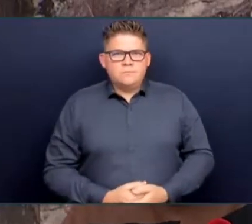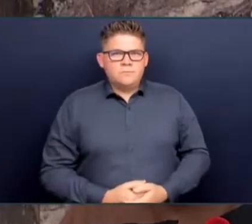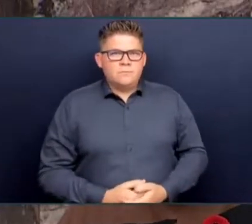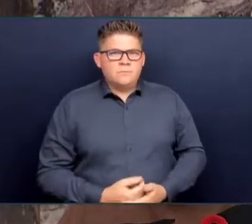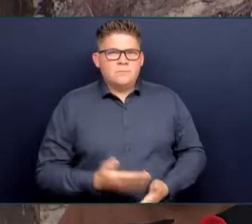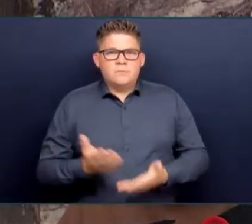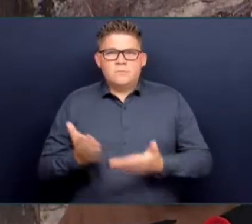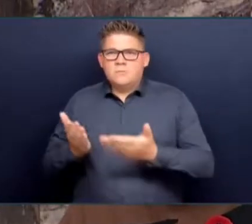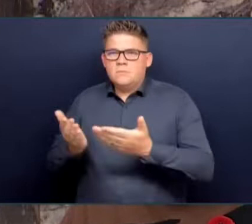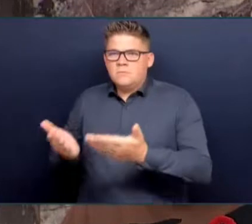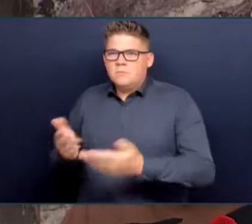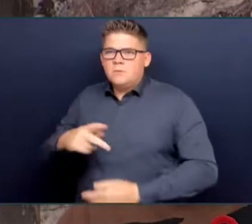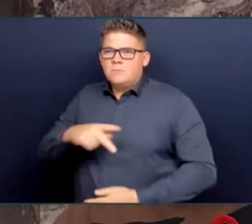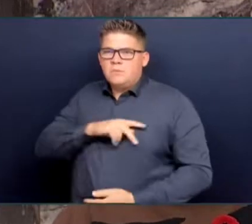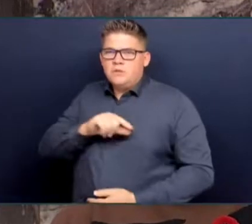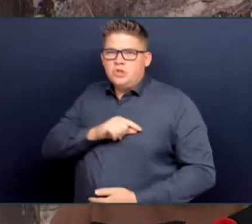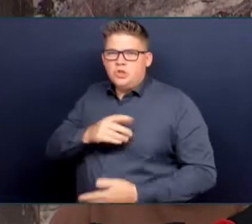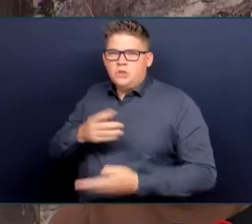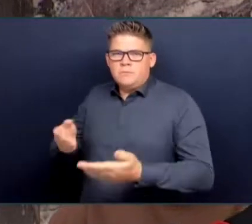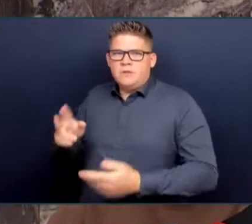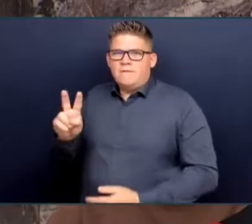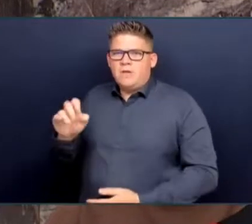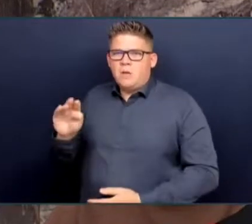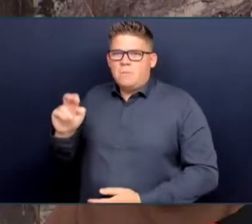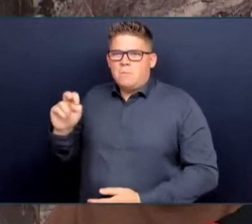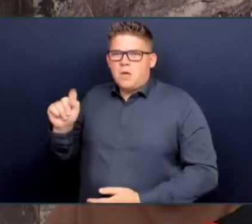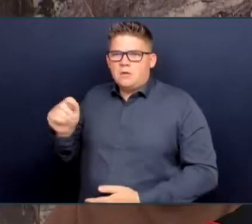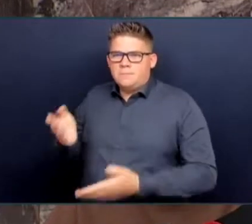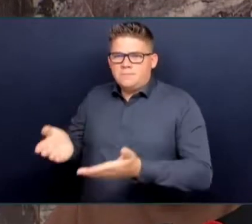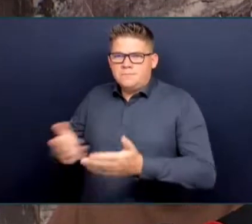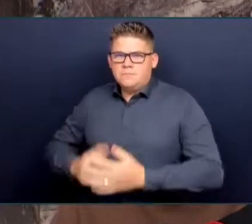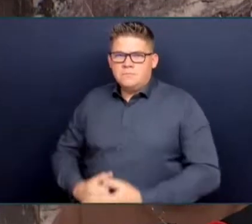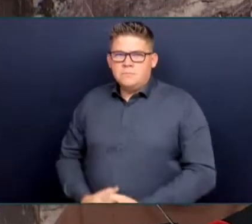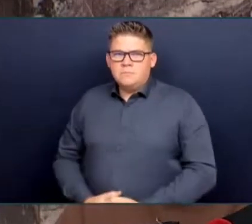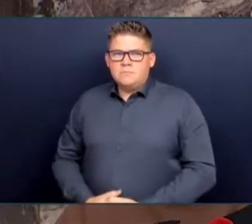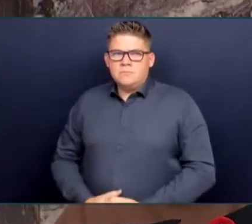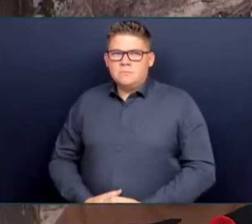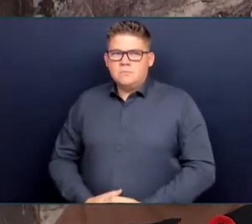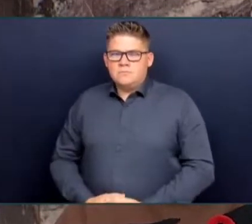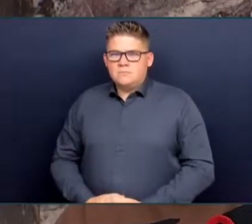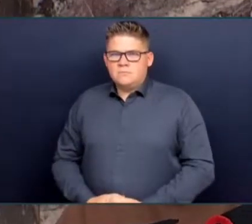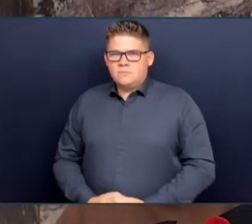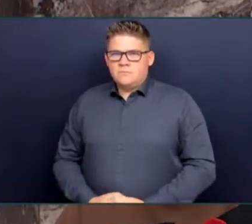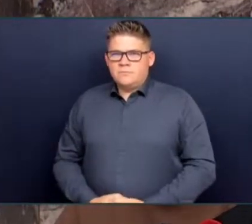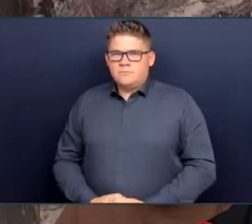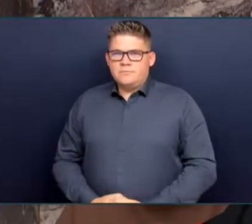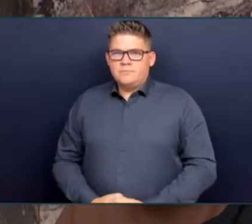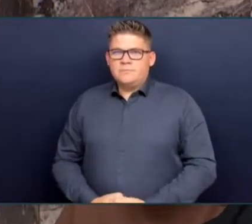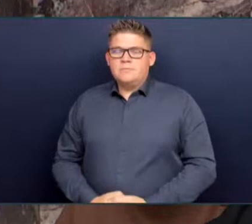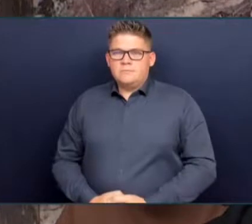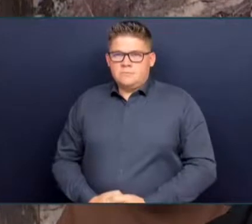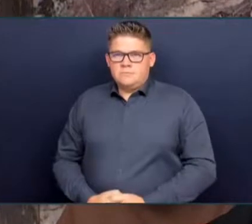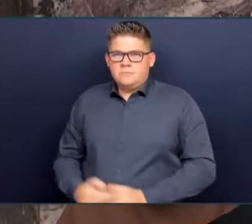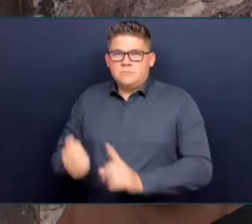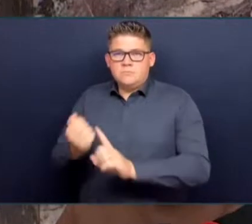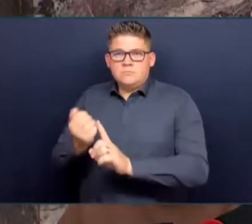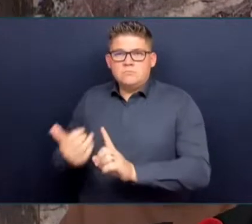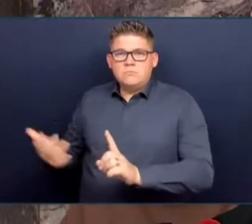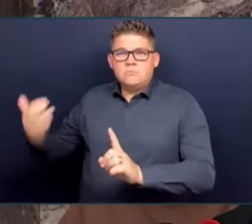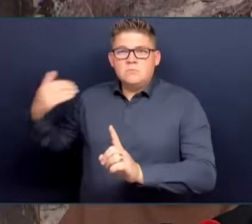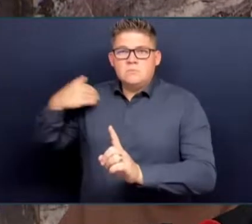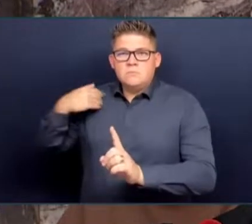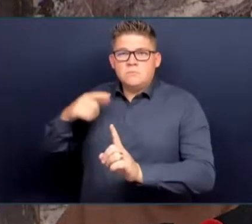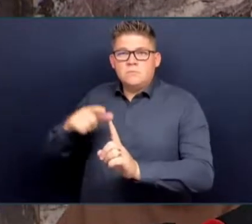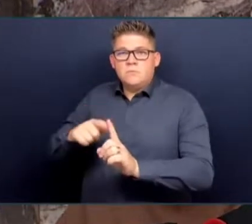eight months ago, masked, axe-wielding assailants violently attacked workers and a construction